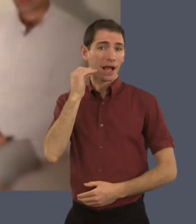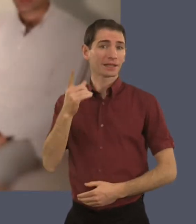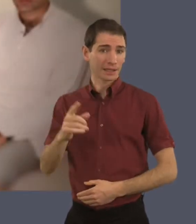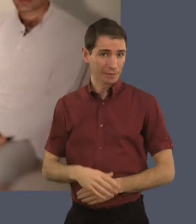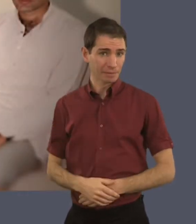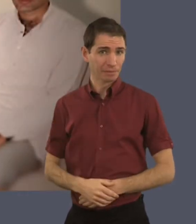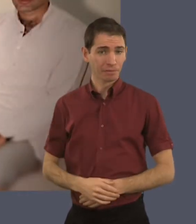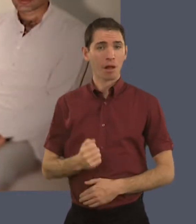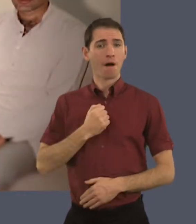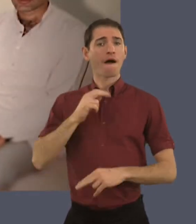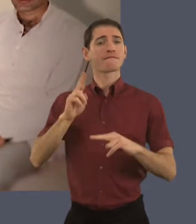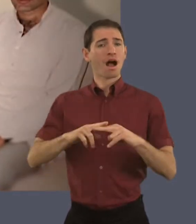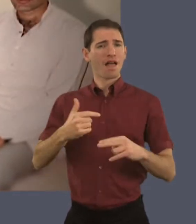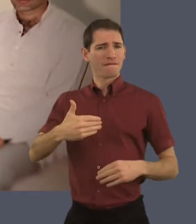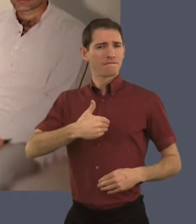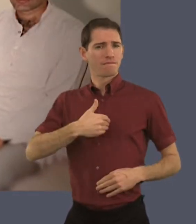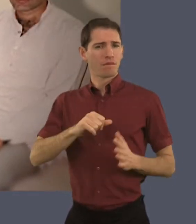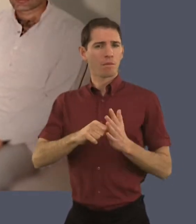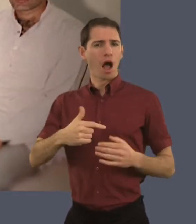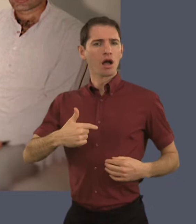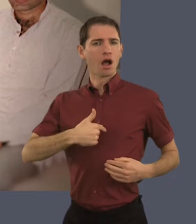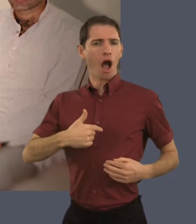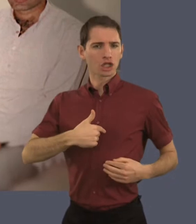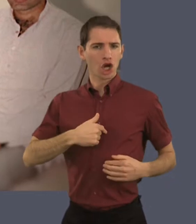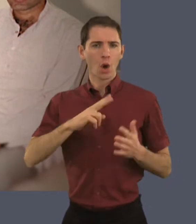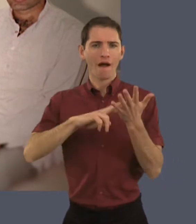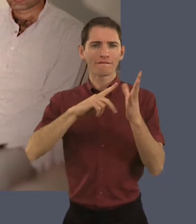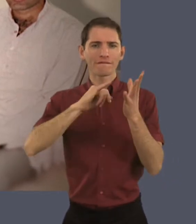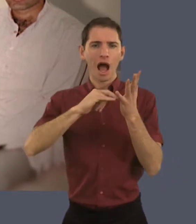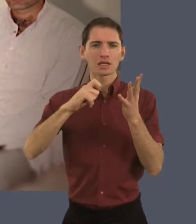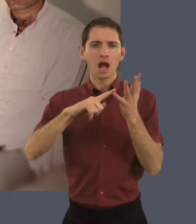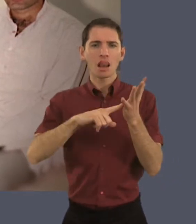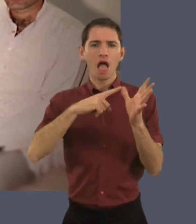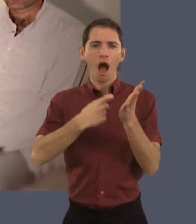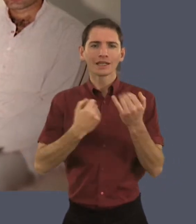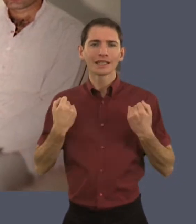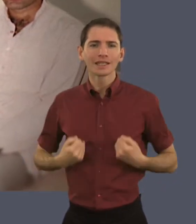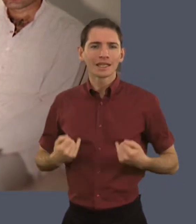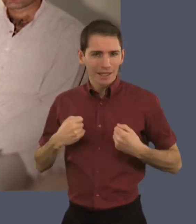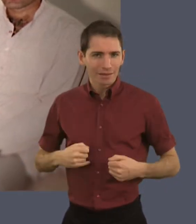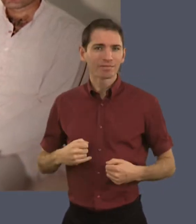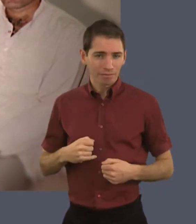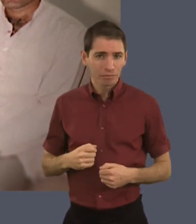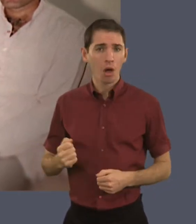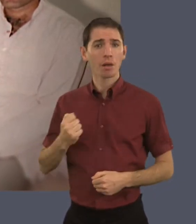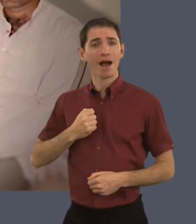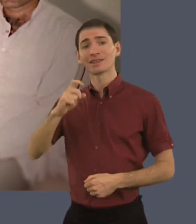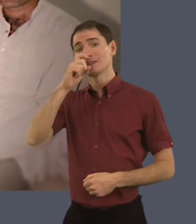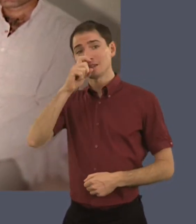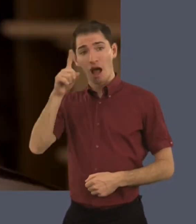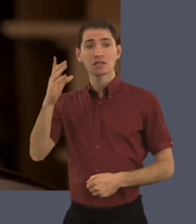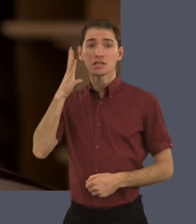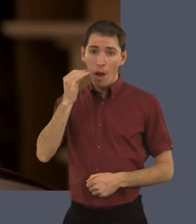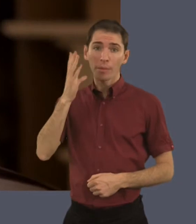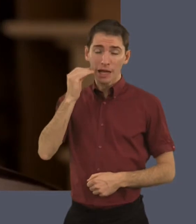was diabetic. My father was suffering from cardiovascular disease. My sister is diabetic.